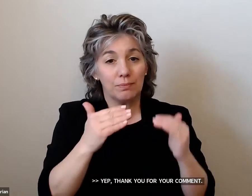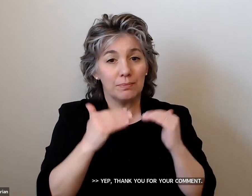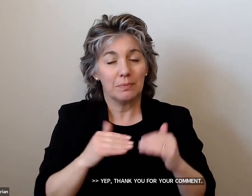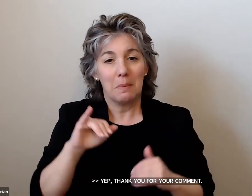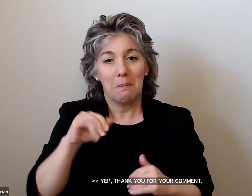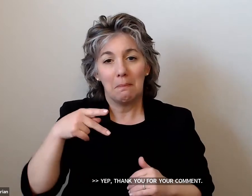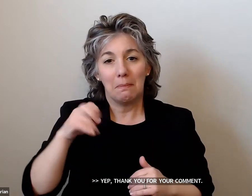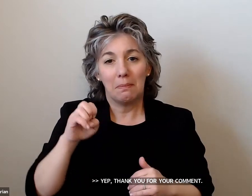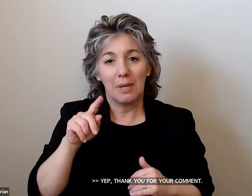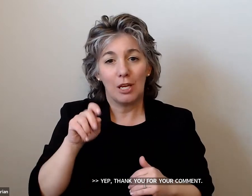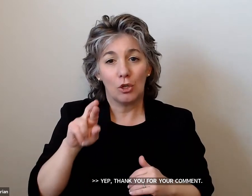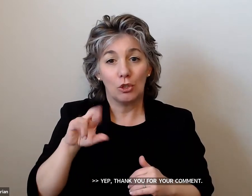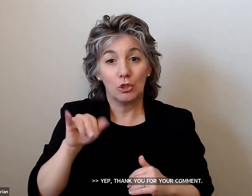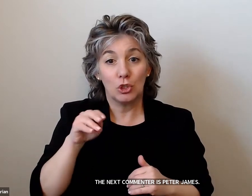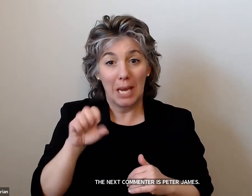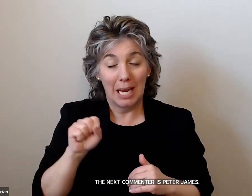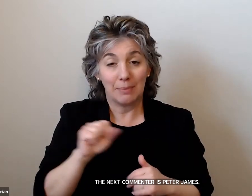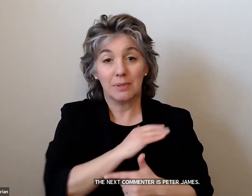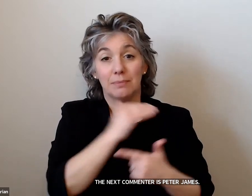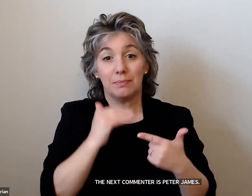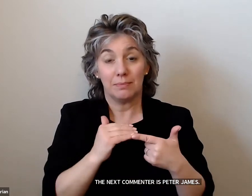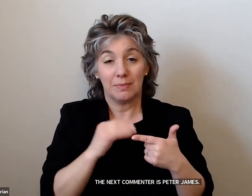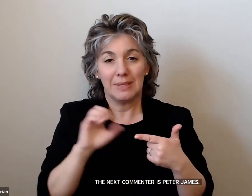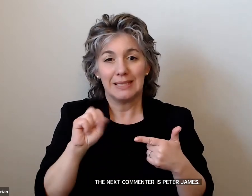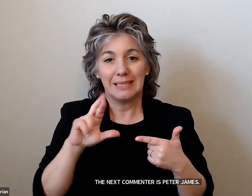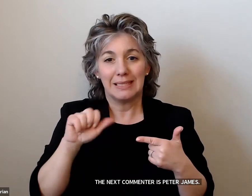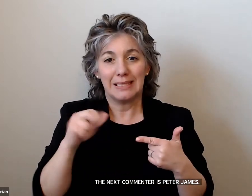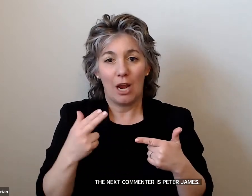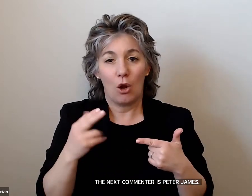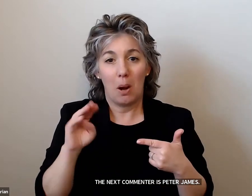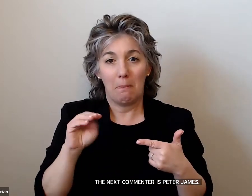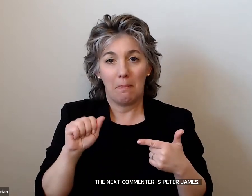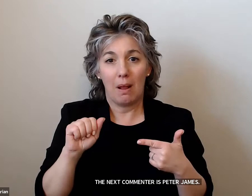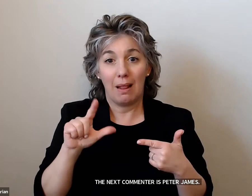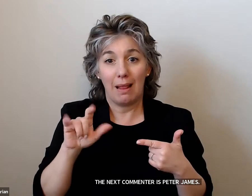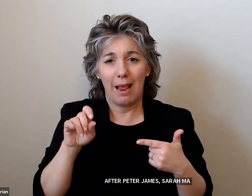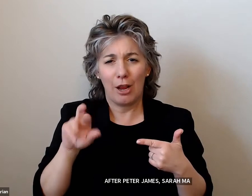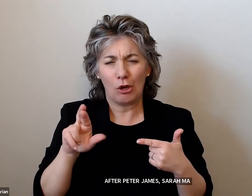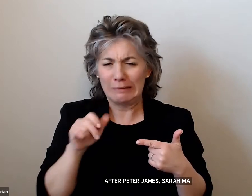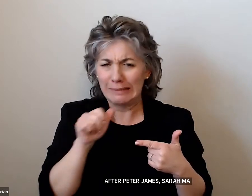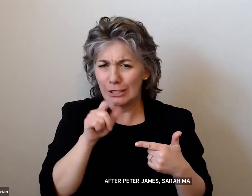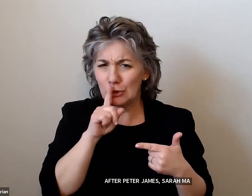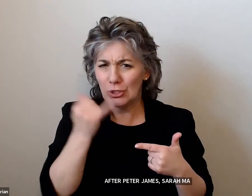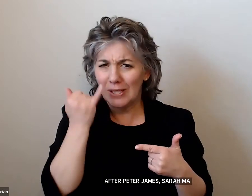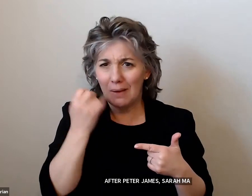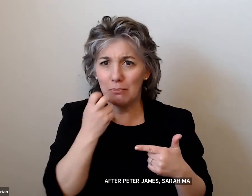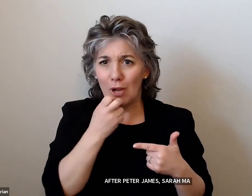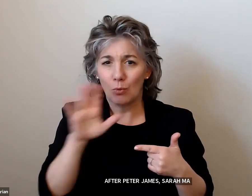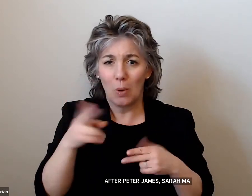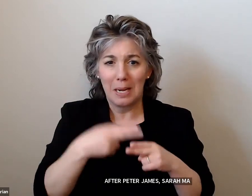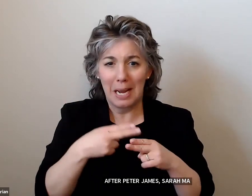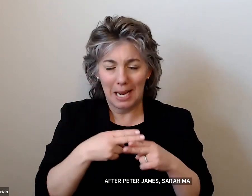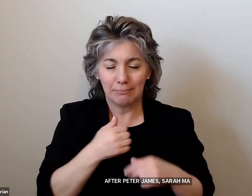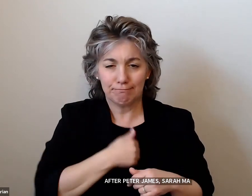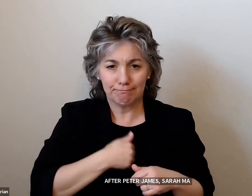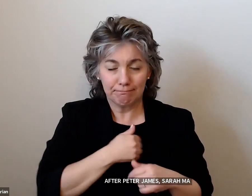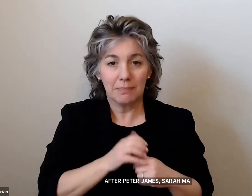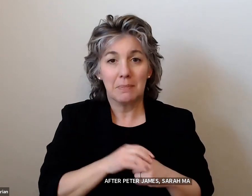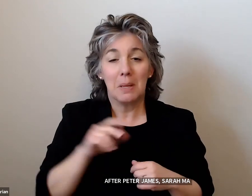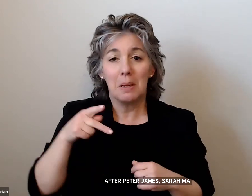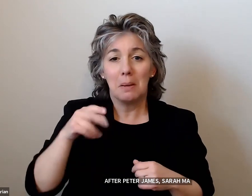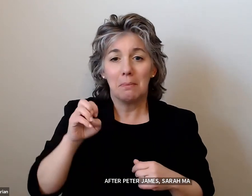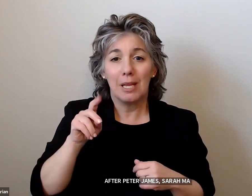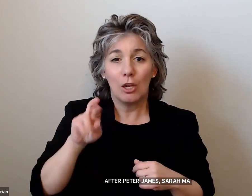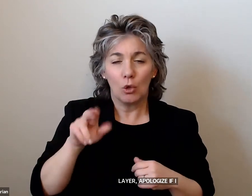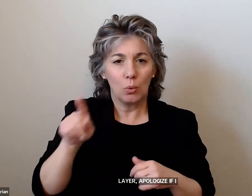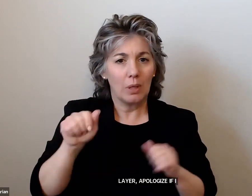James. And after Peter James will be Sarah Malayer. I apologize if I pronounce anyone's name incorrectly. Peter James, you should be able to